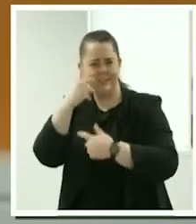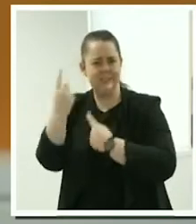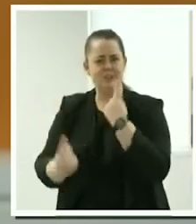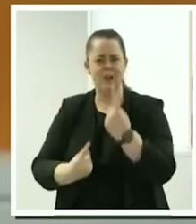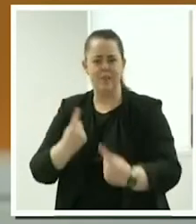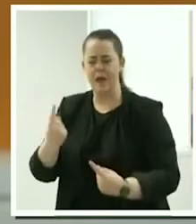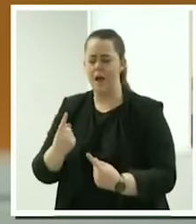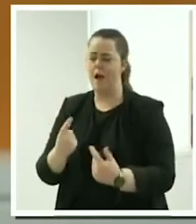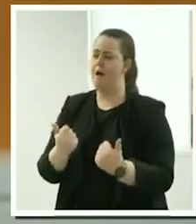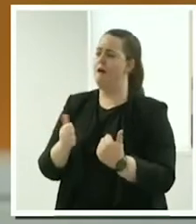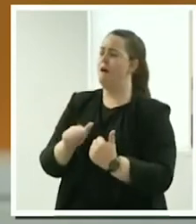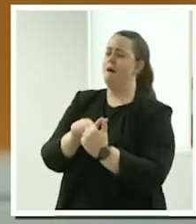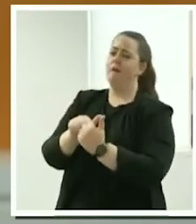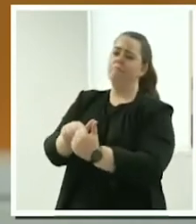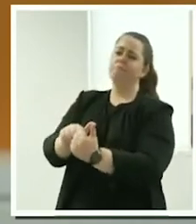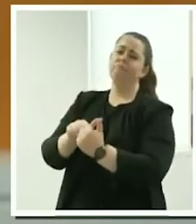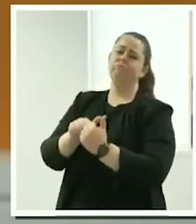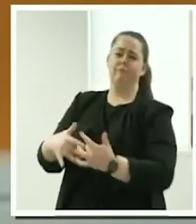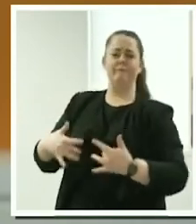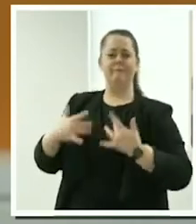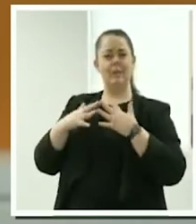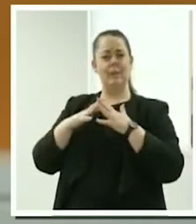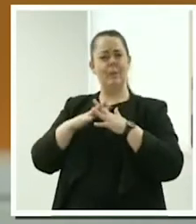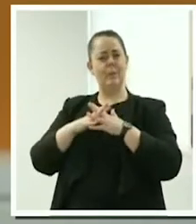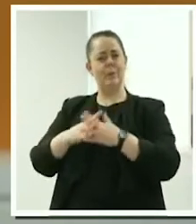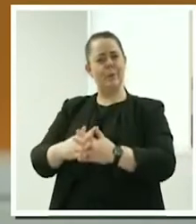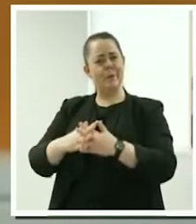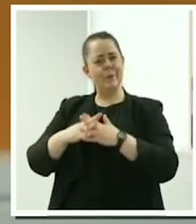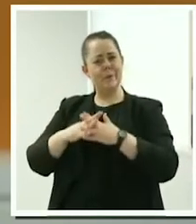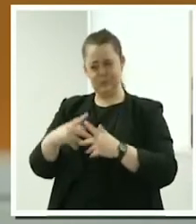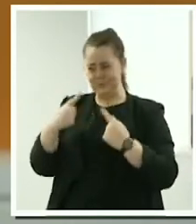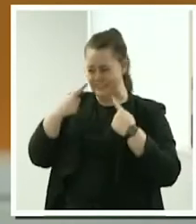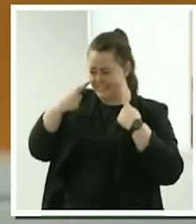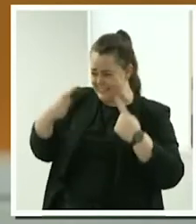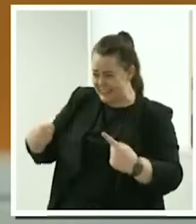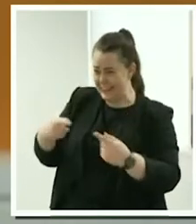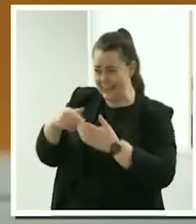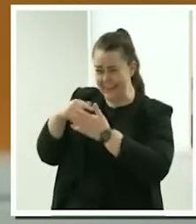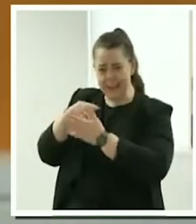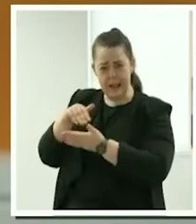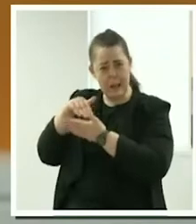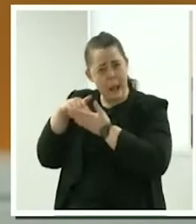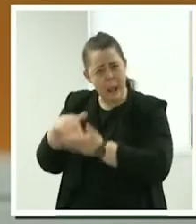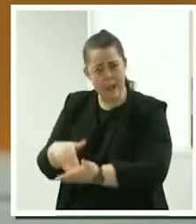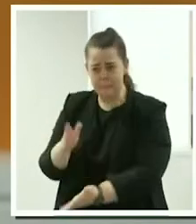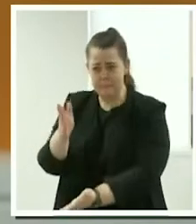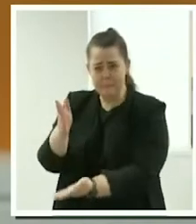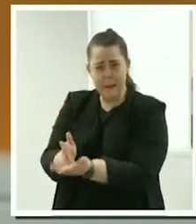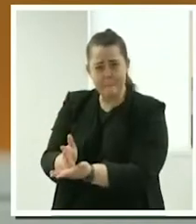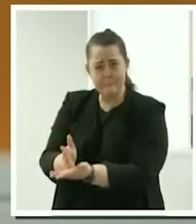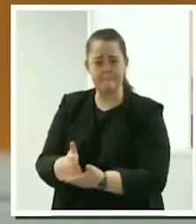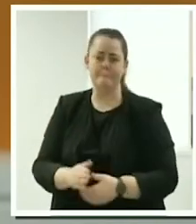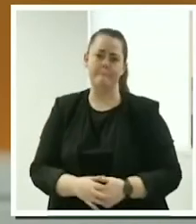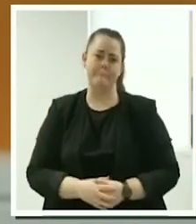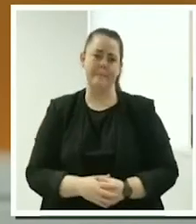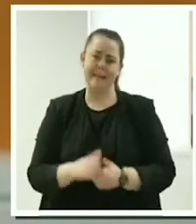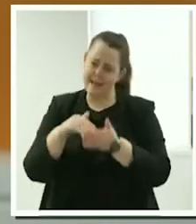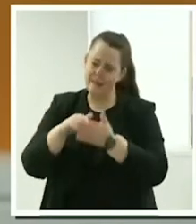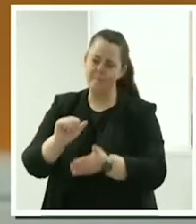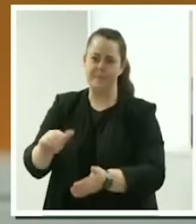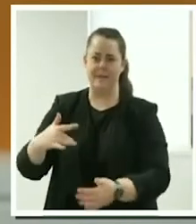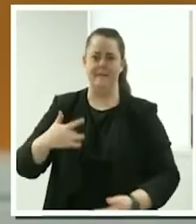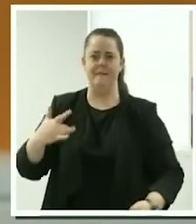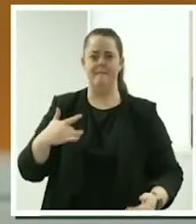that service to, you can actually start to see the impact and difference that you're making straight away.